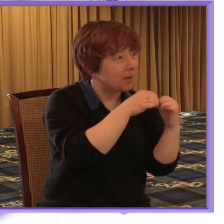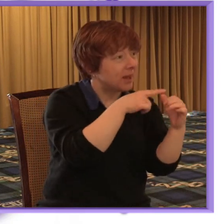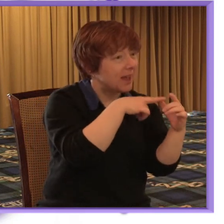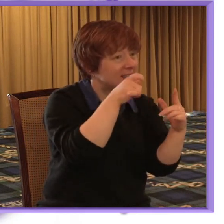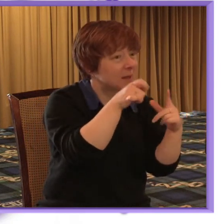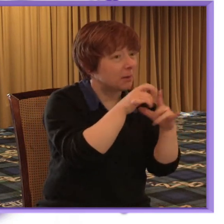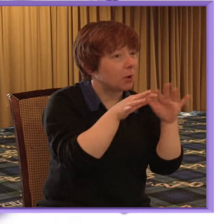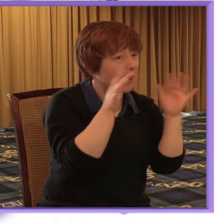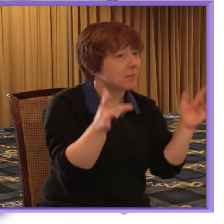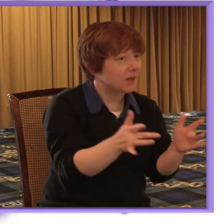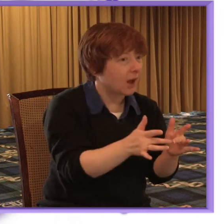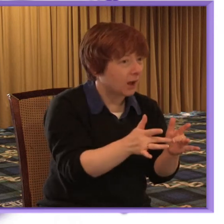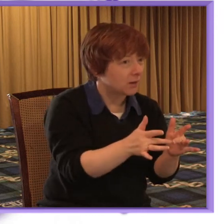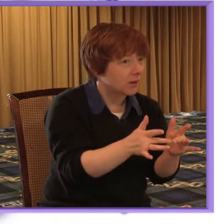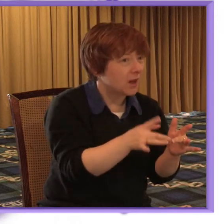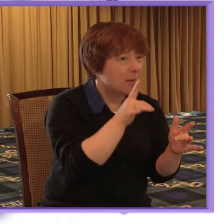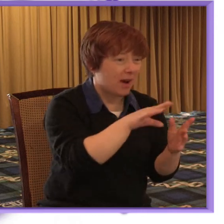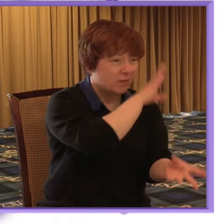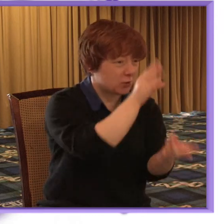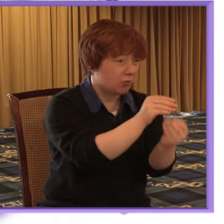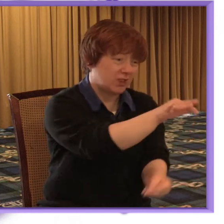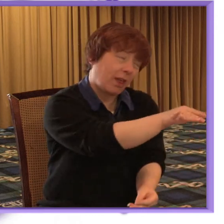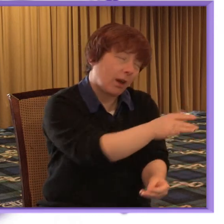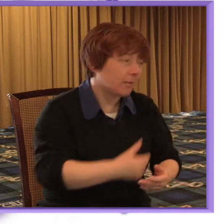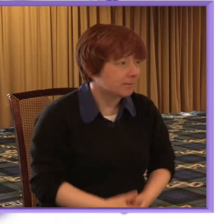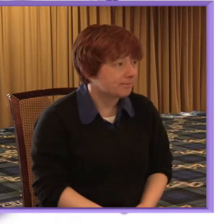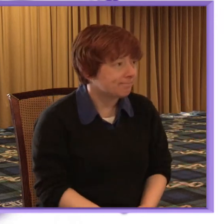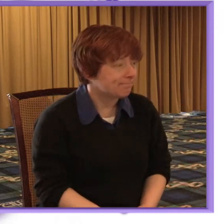today however like I've said there are summaries on your tables